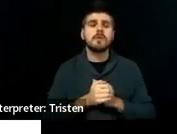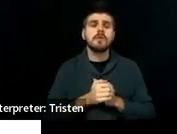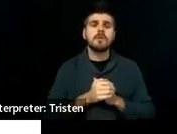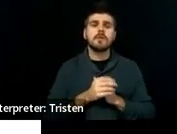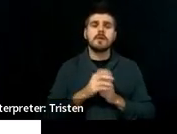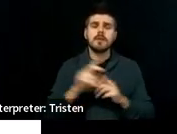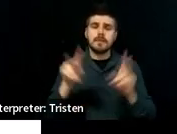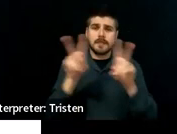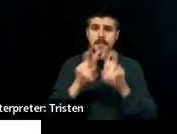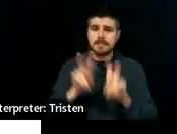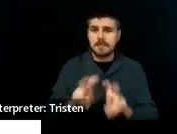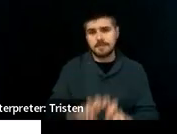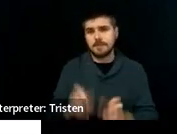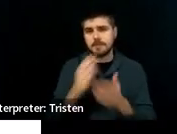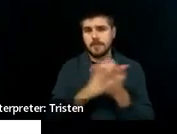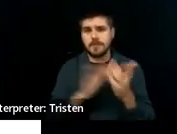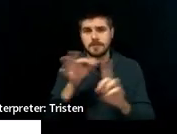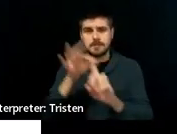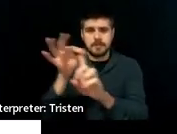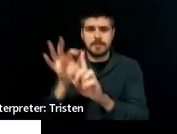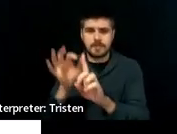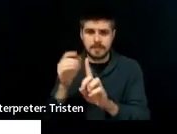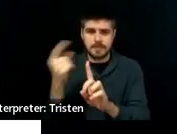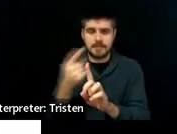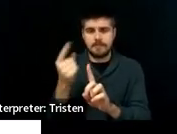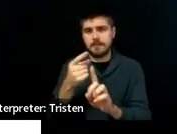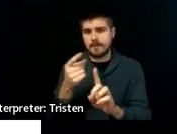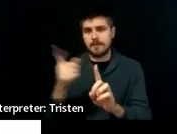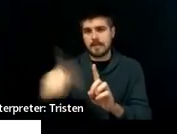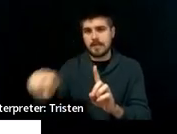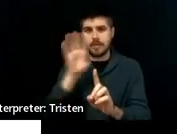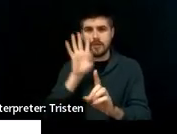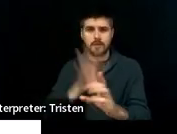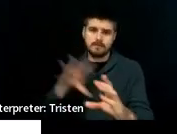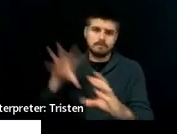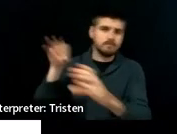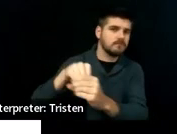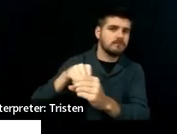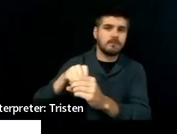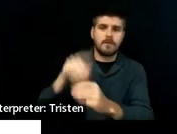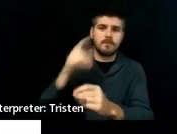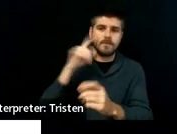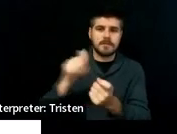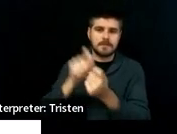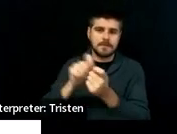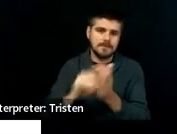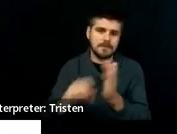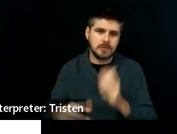especially, is something that you are going to play a big part in with that particular student.